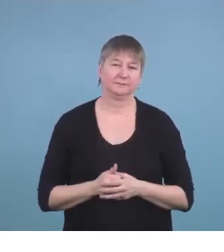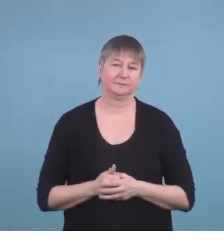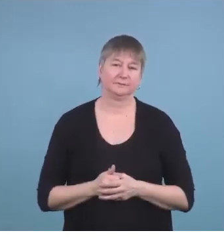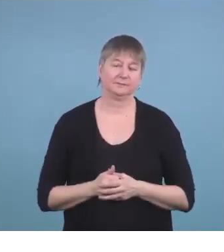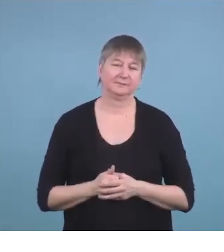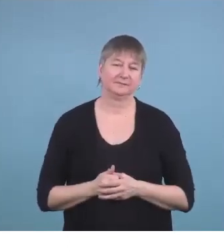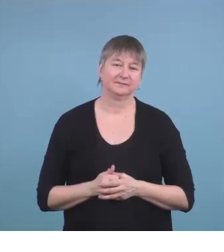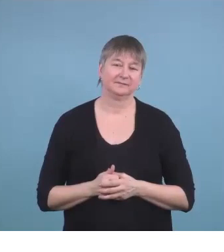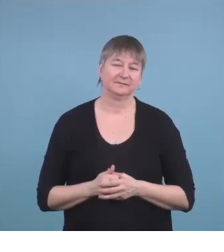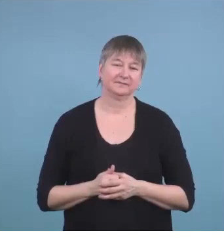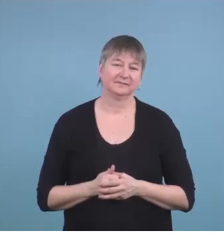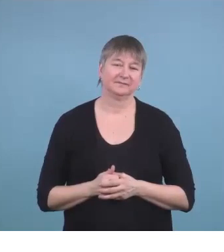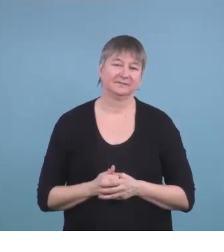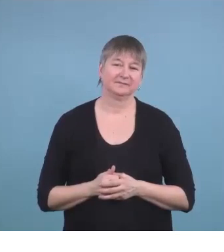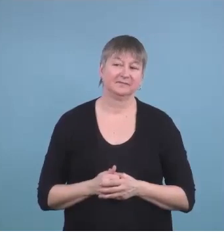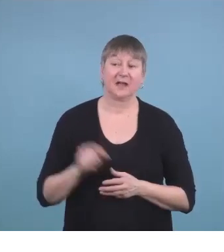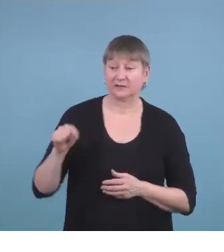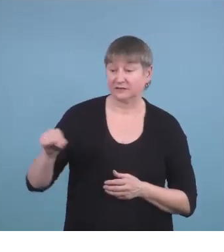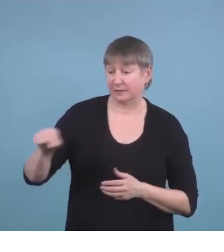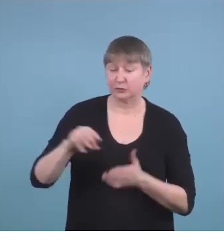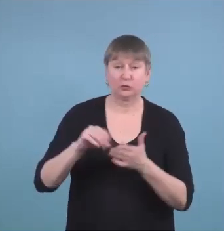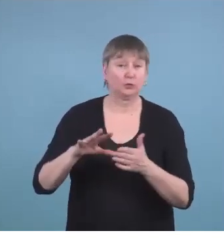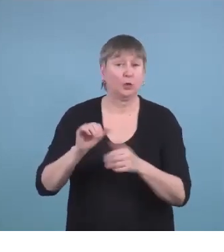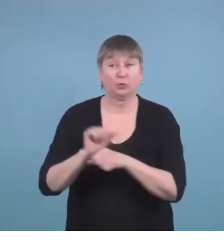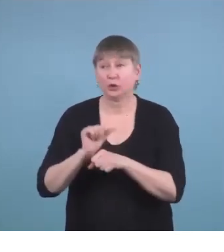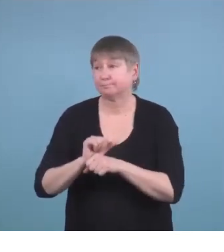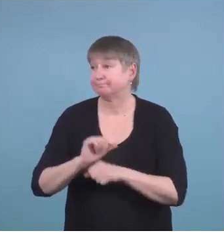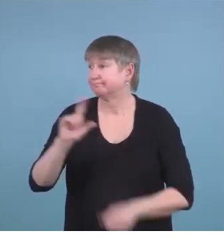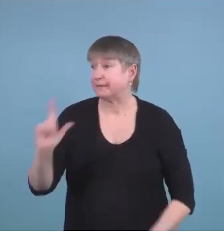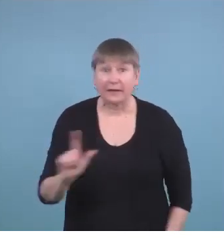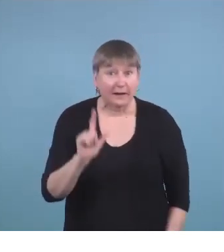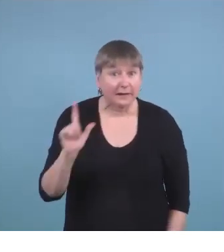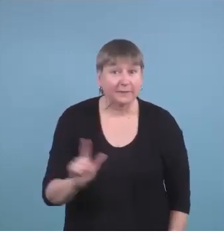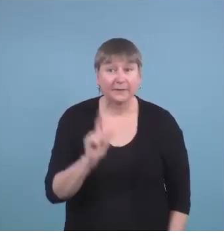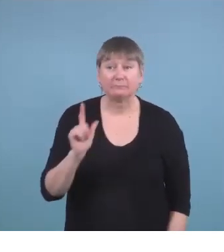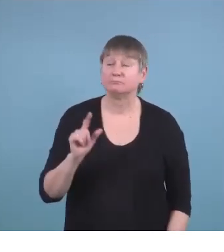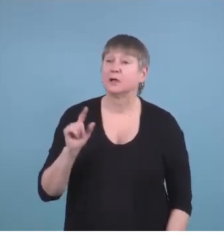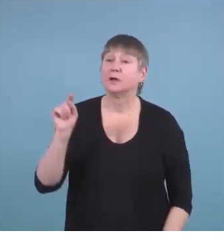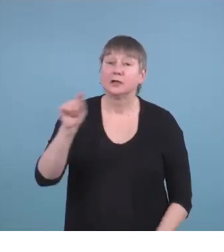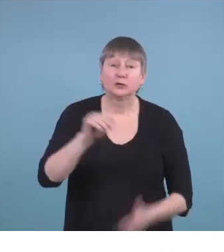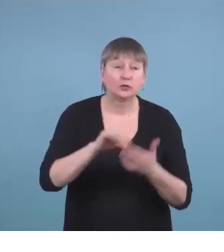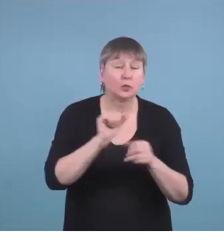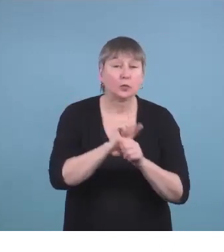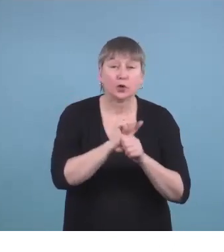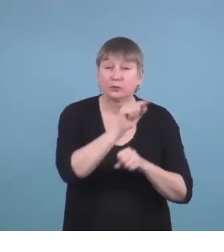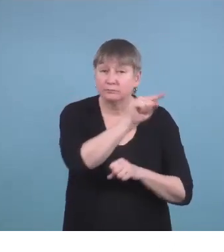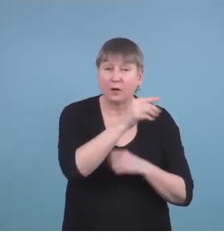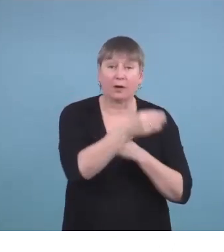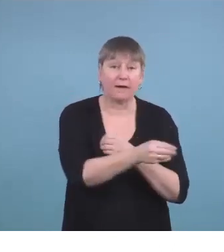so we have some students who are working in the library we have some students who are working in the office doing